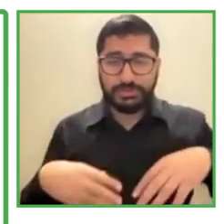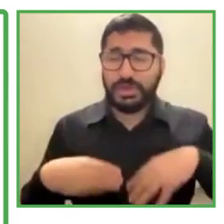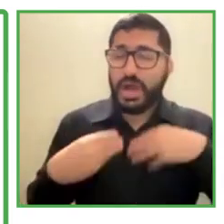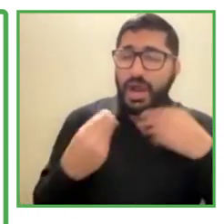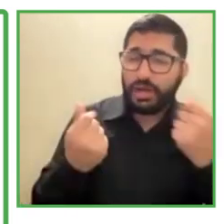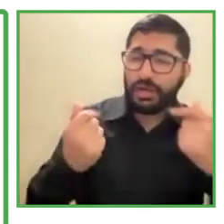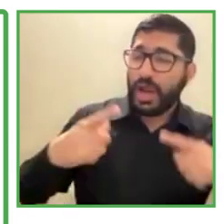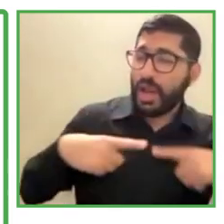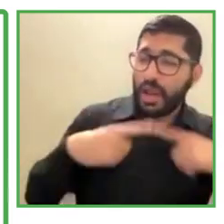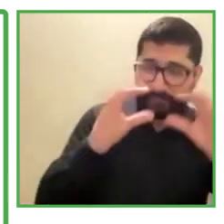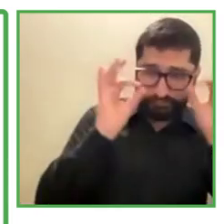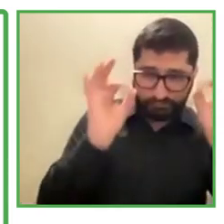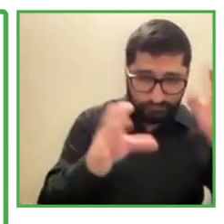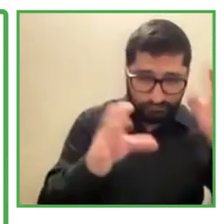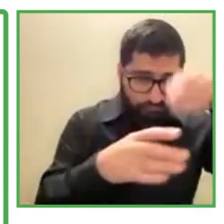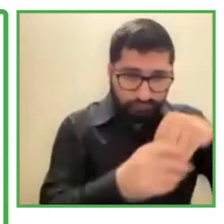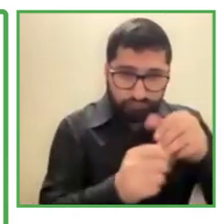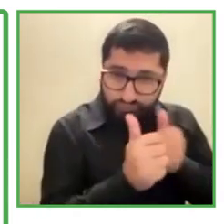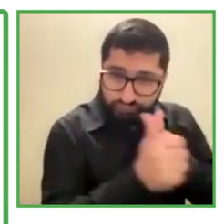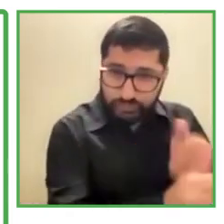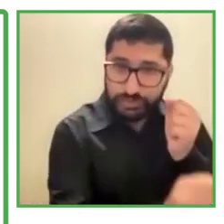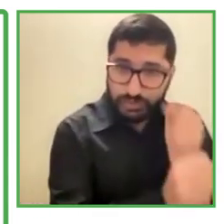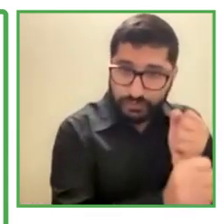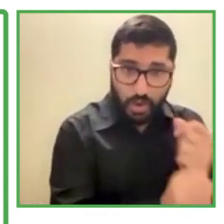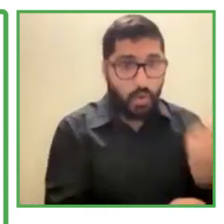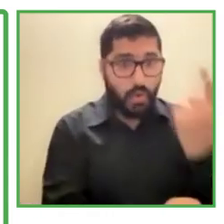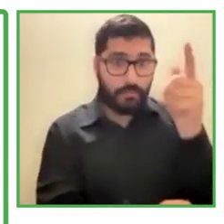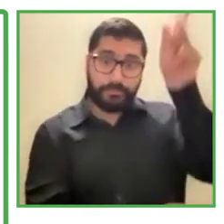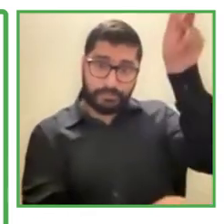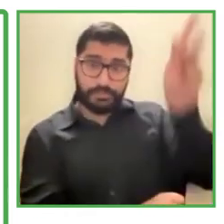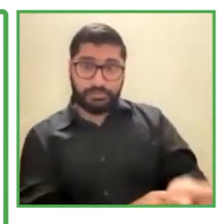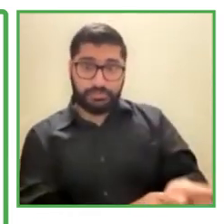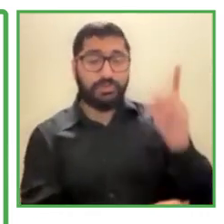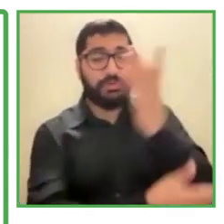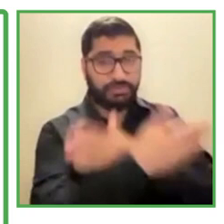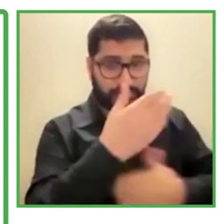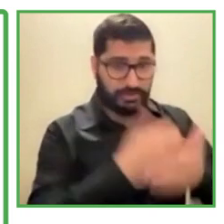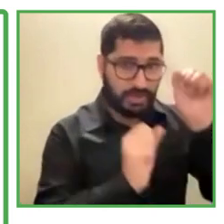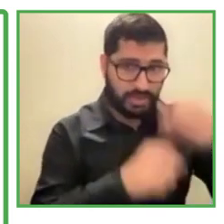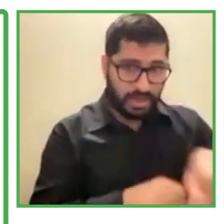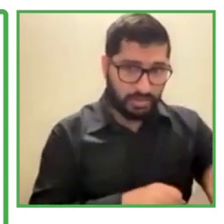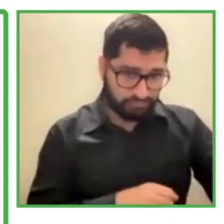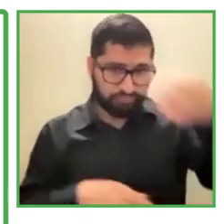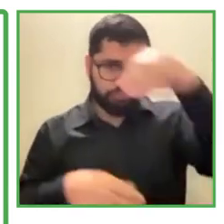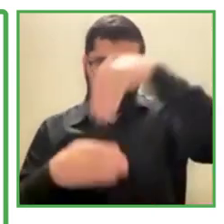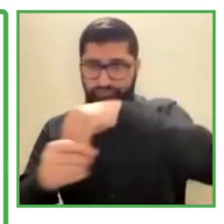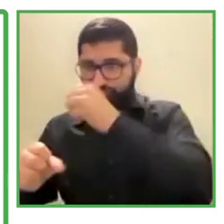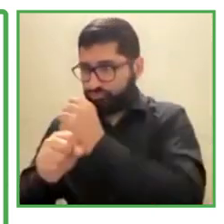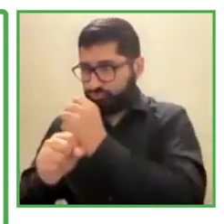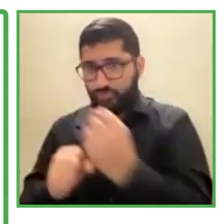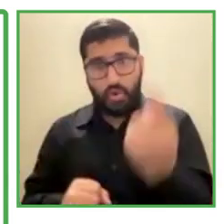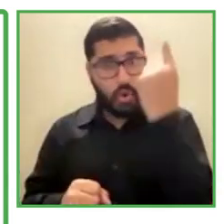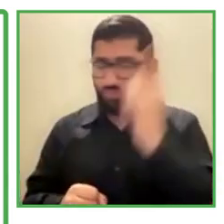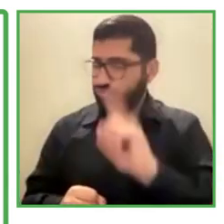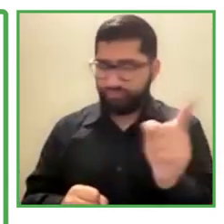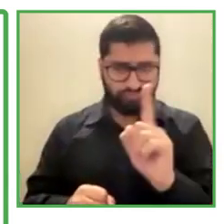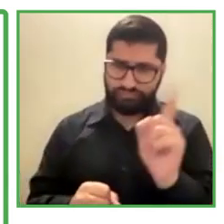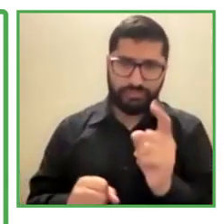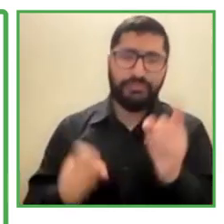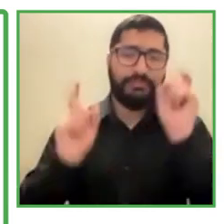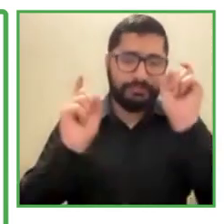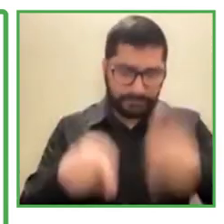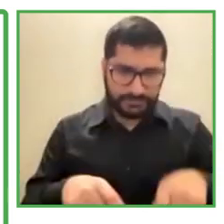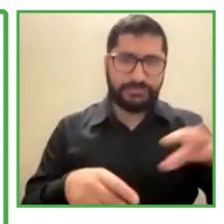employers. So, we have a very unique process in terms of first understanding and doing a job analysis in order to identify